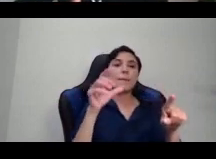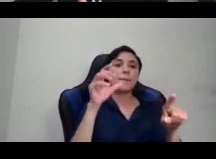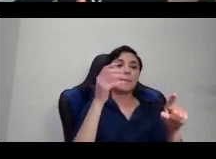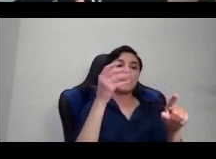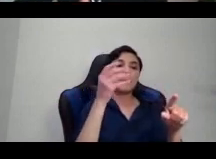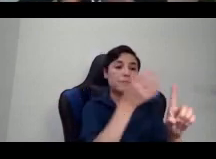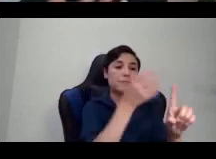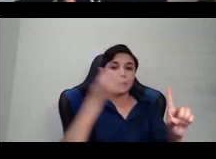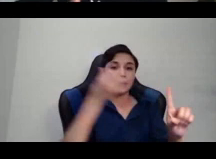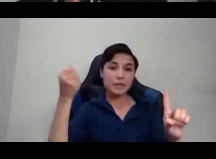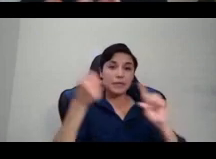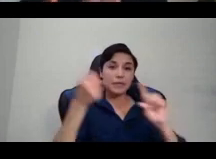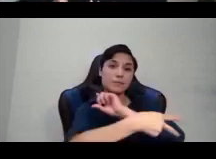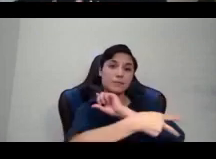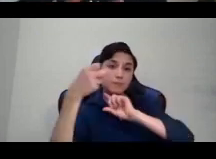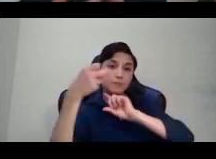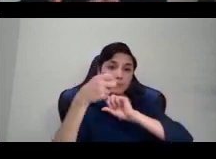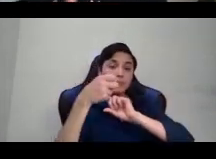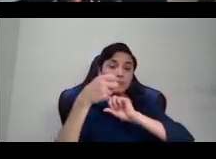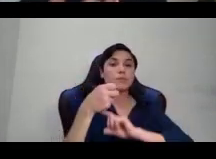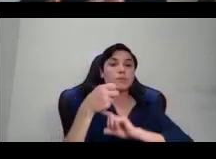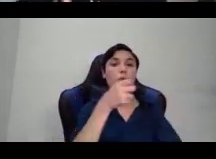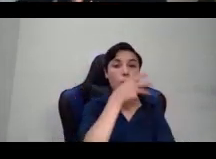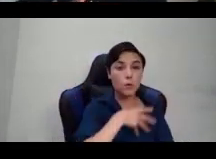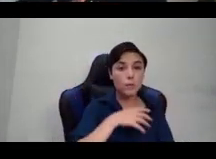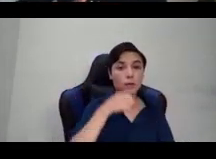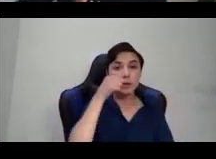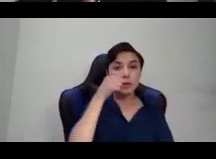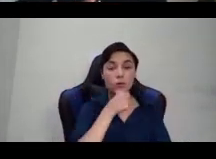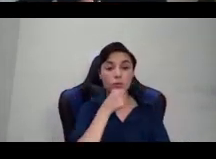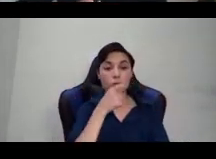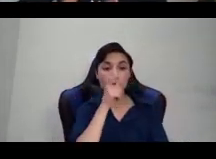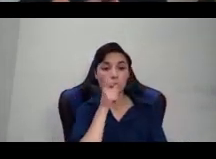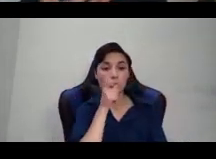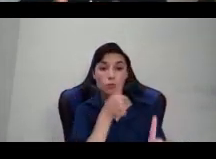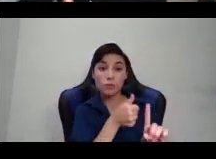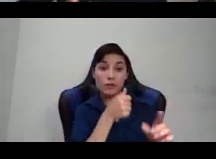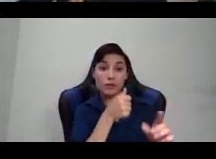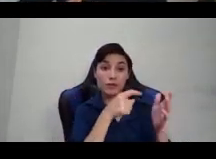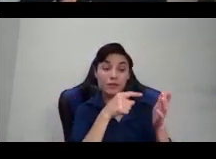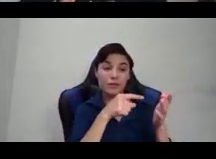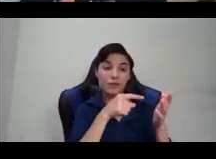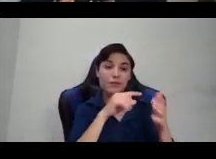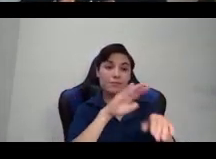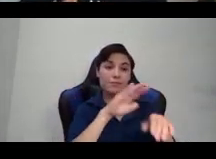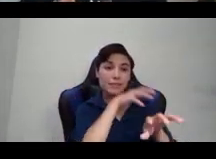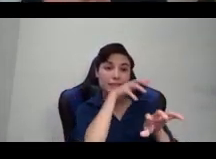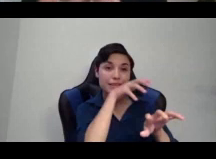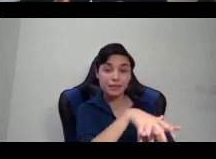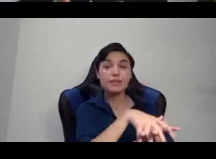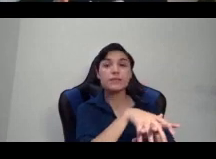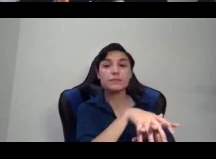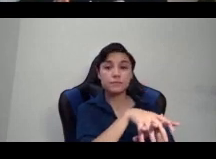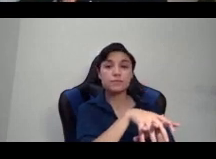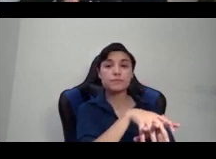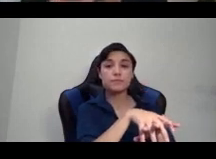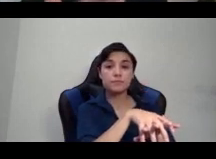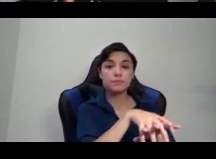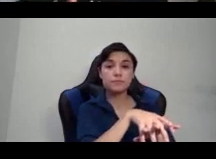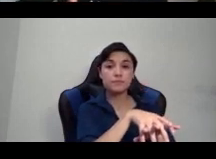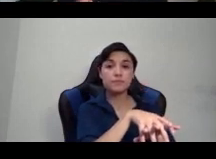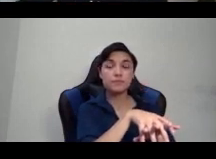colonial states like Canada and the U.S. and Mexico are constantly erasing and choosing not to